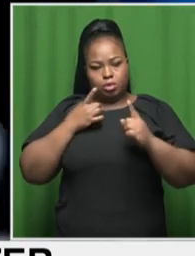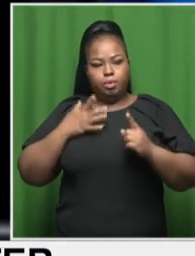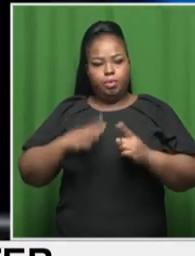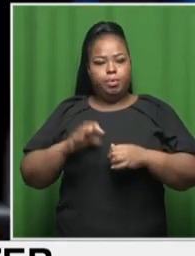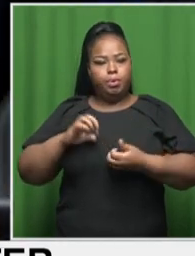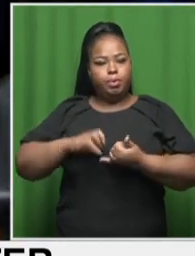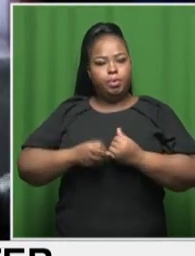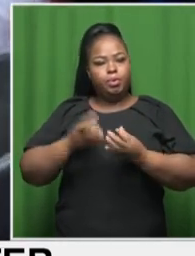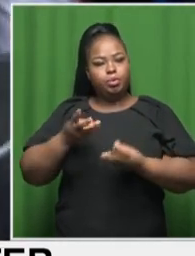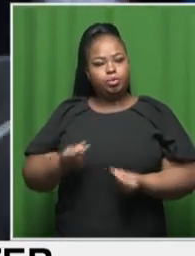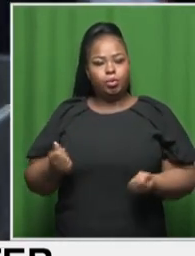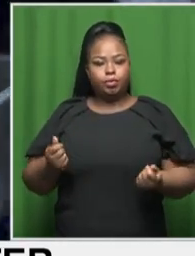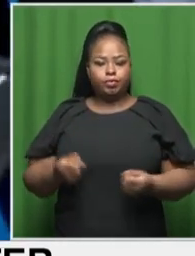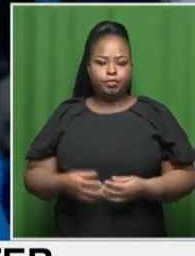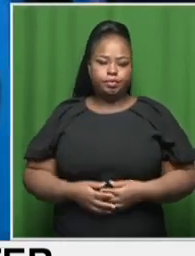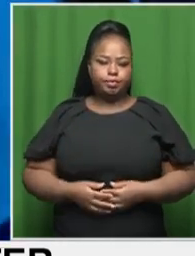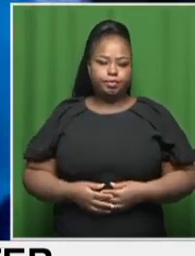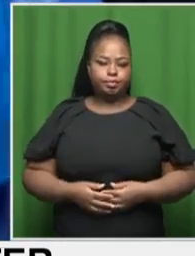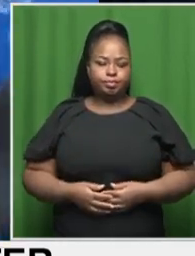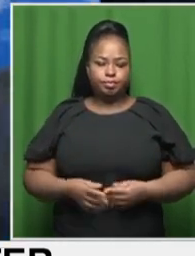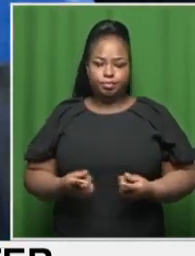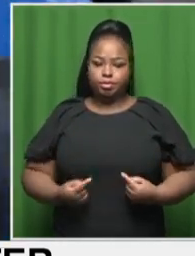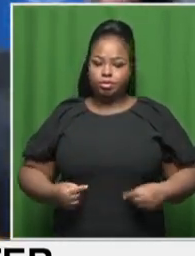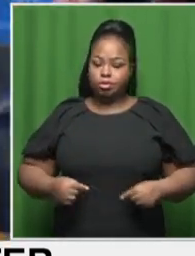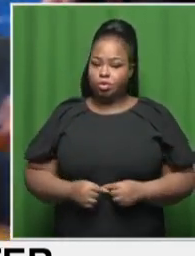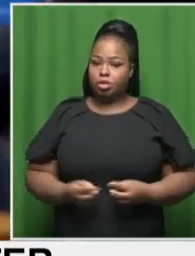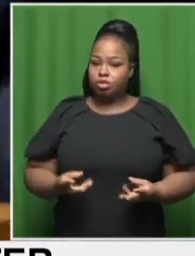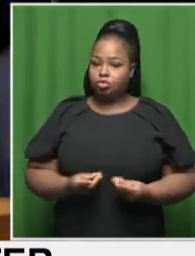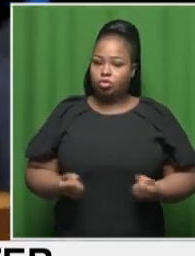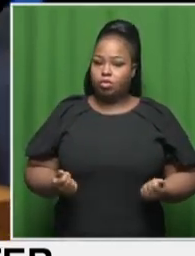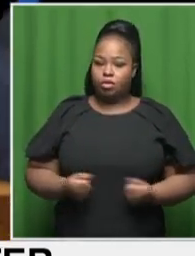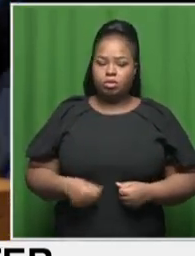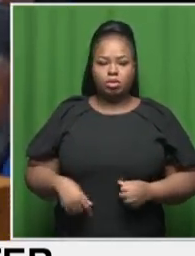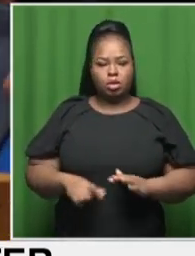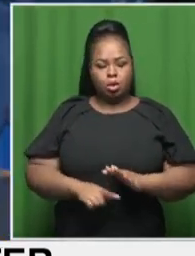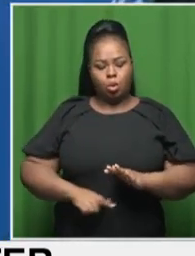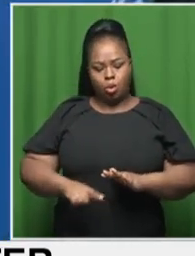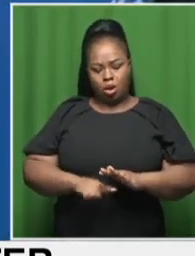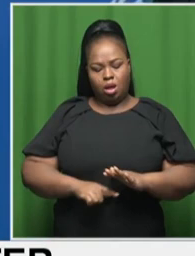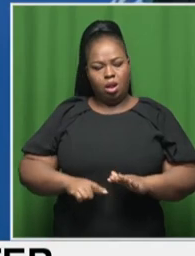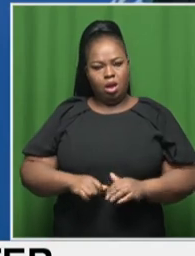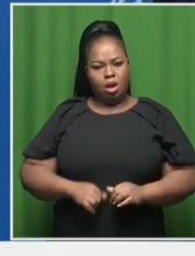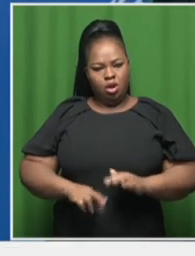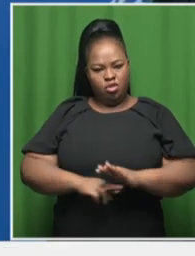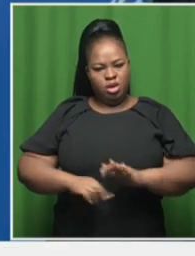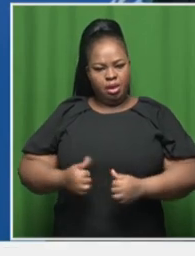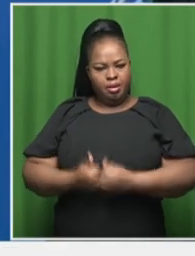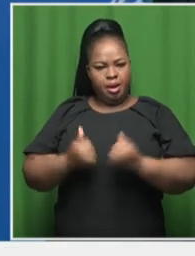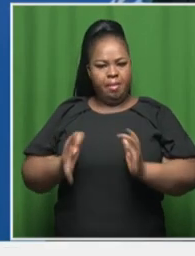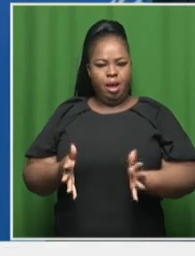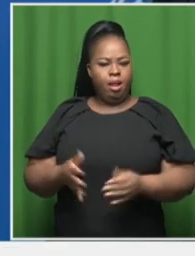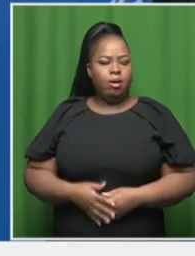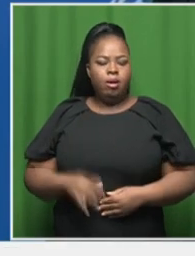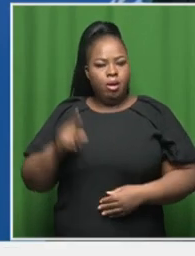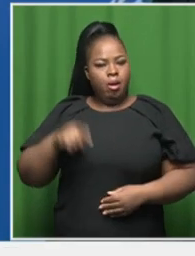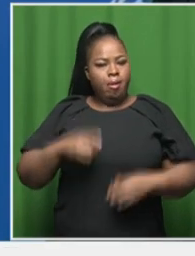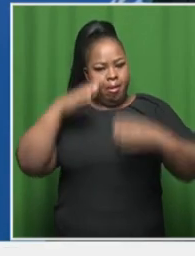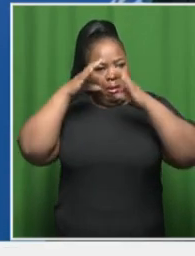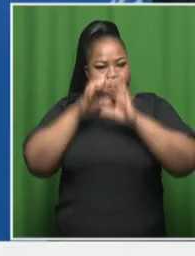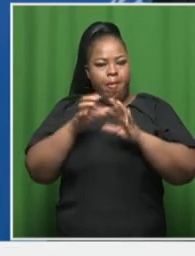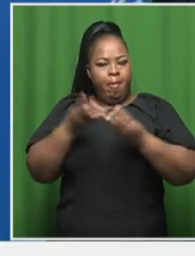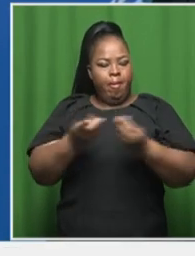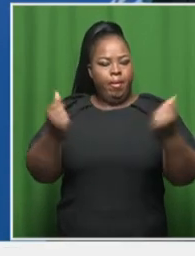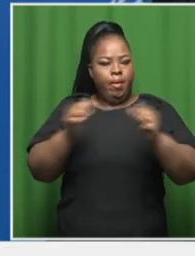this decline. We can no longer address water as a local or regional challenge. We have to address it as a global